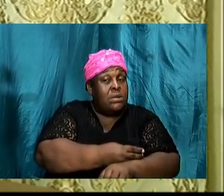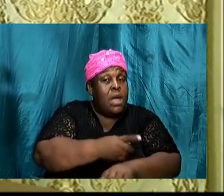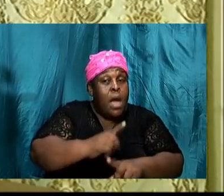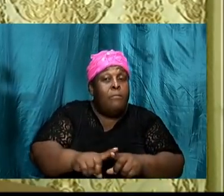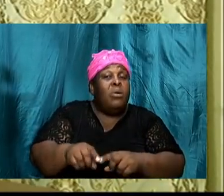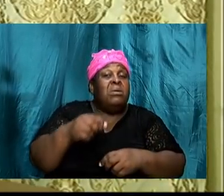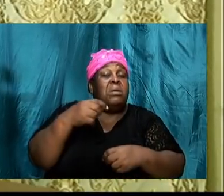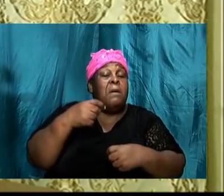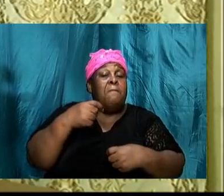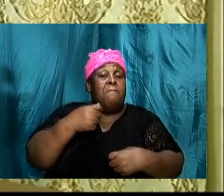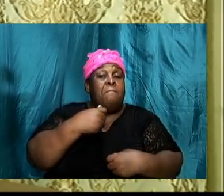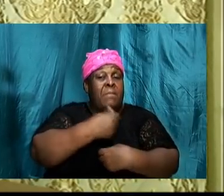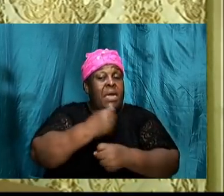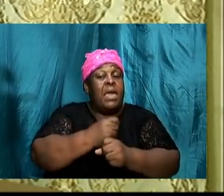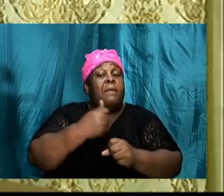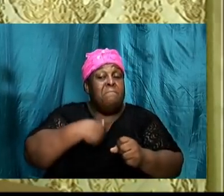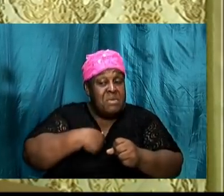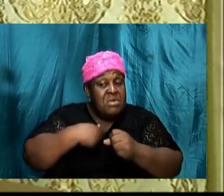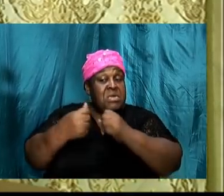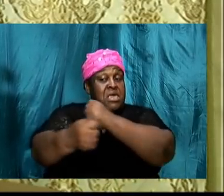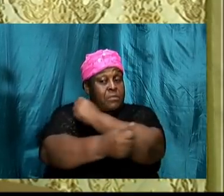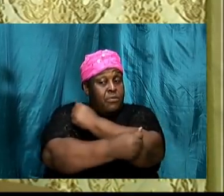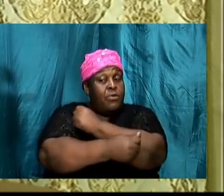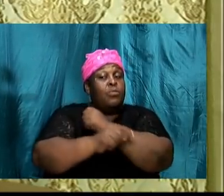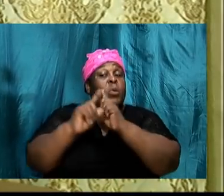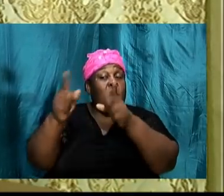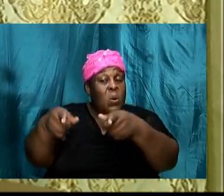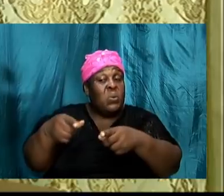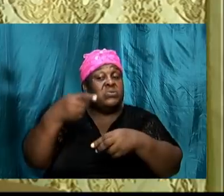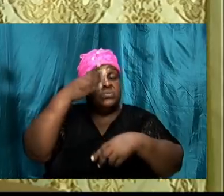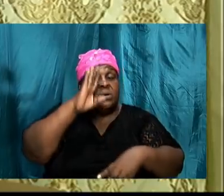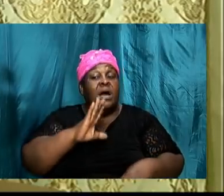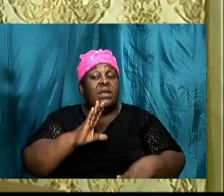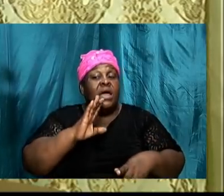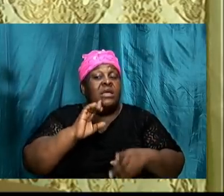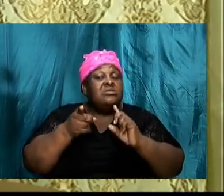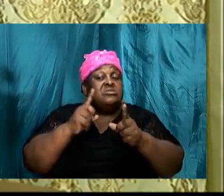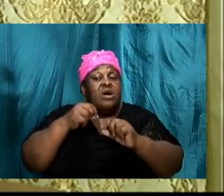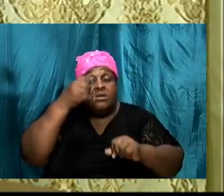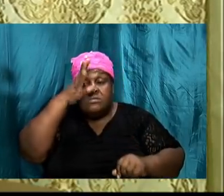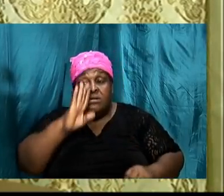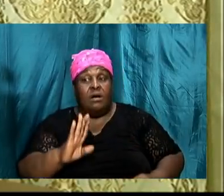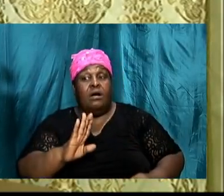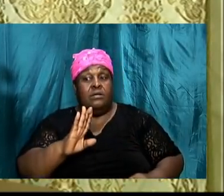to God and talk to him about these things. But the Bible says,